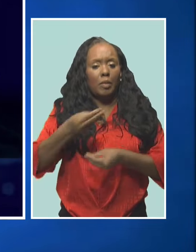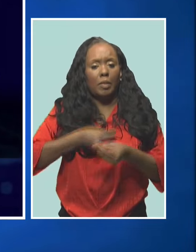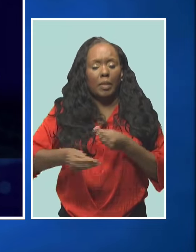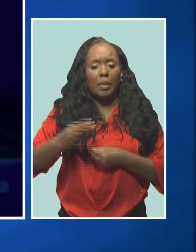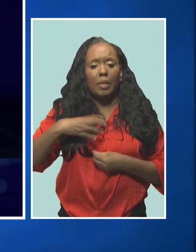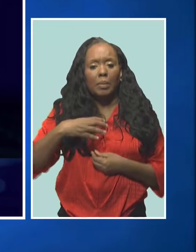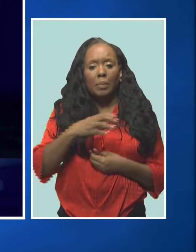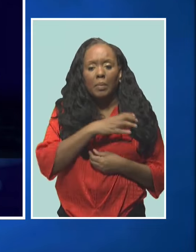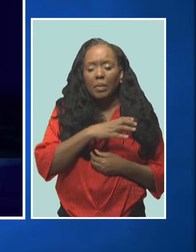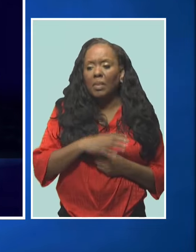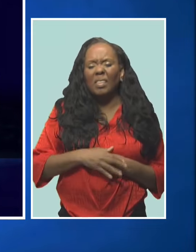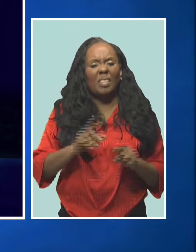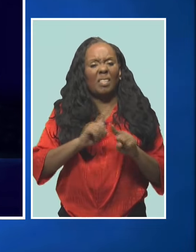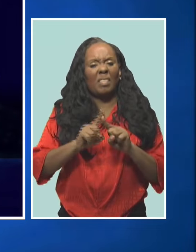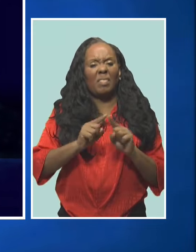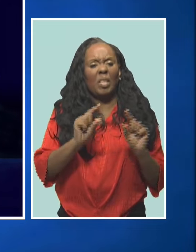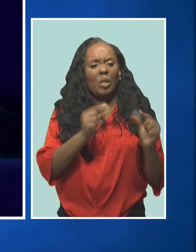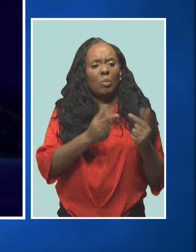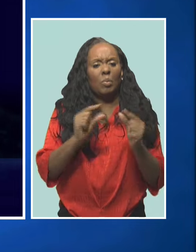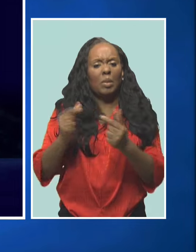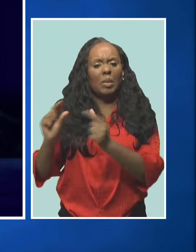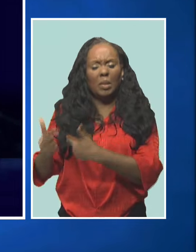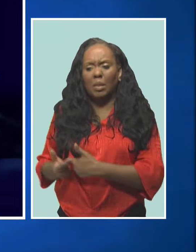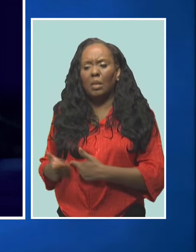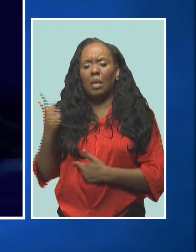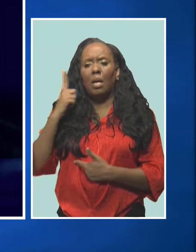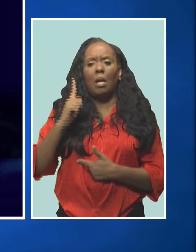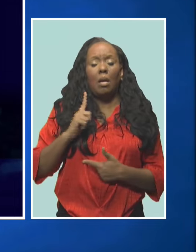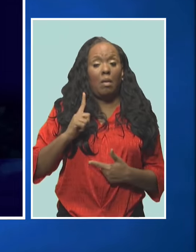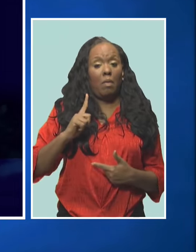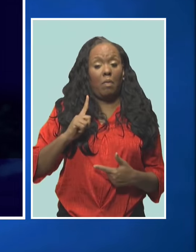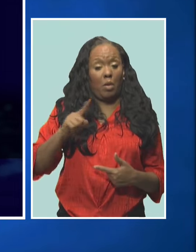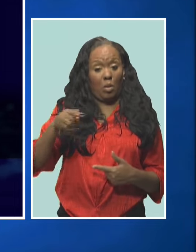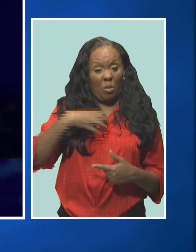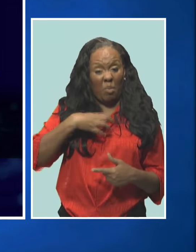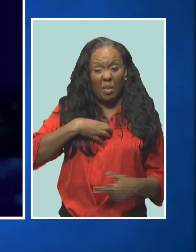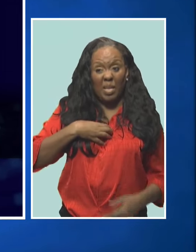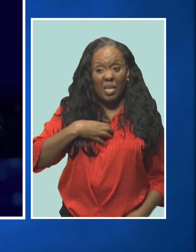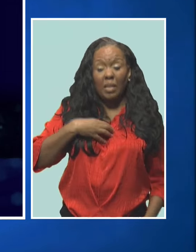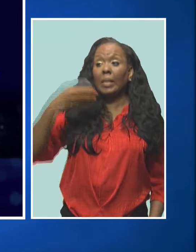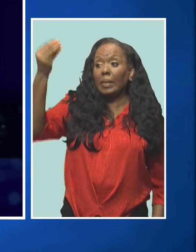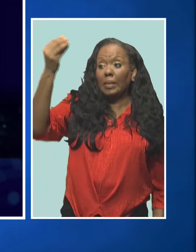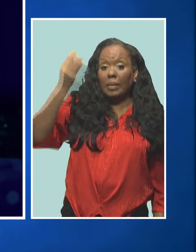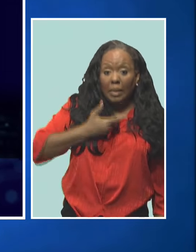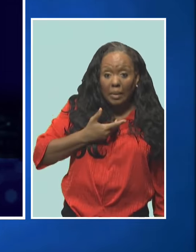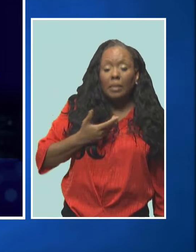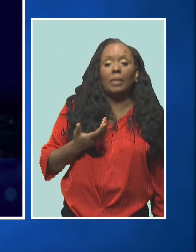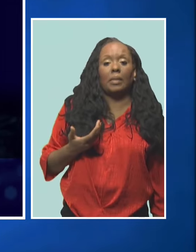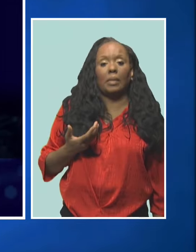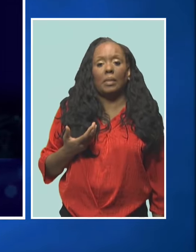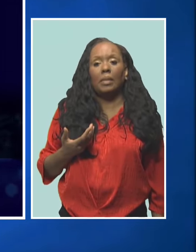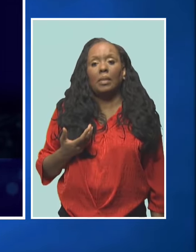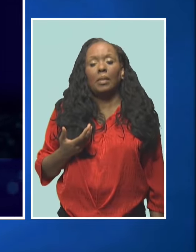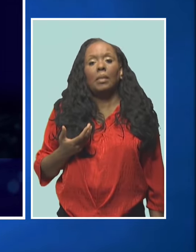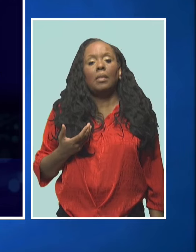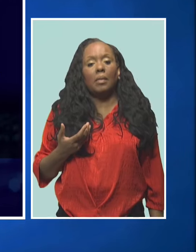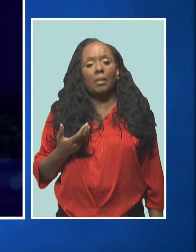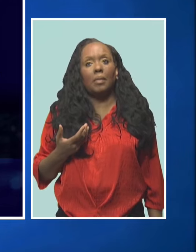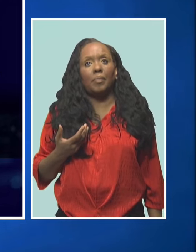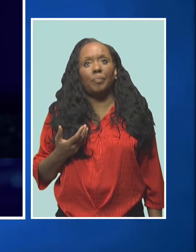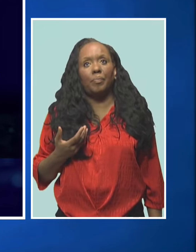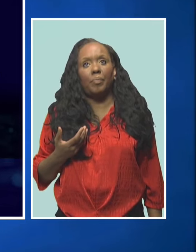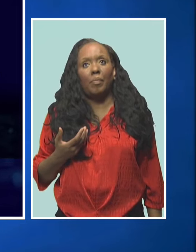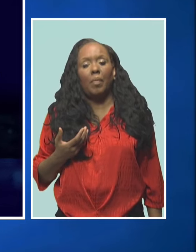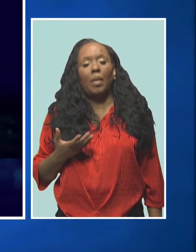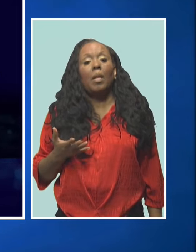Empowerment Network. We're all here to hear you on your complaints once you get a difference